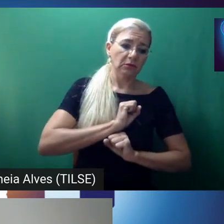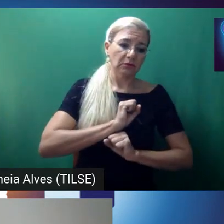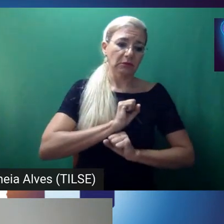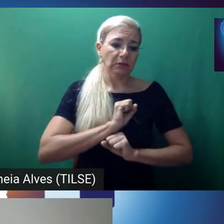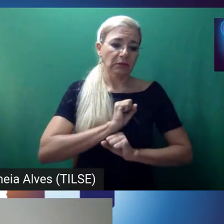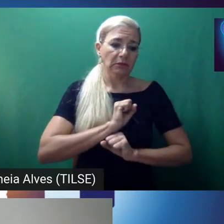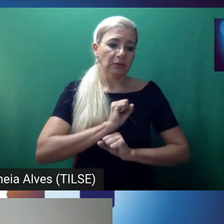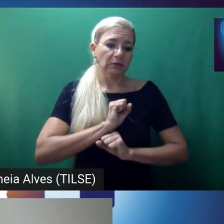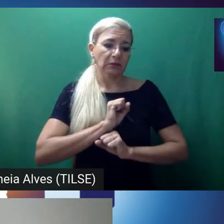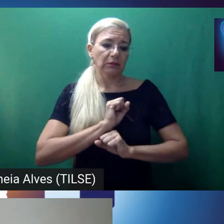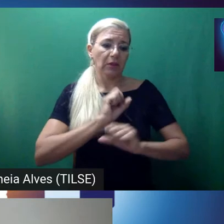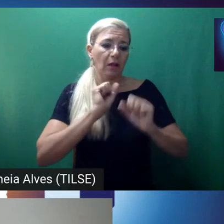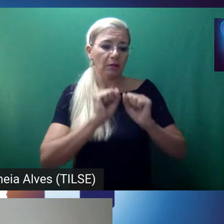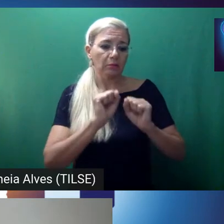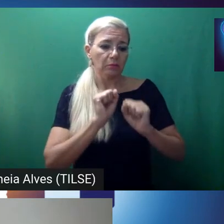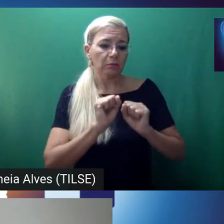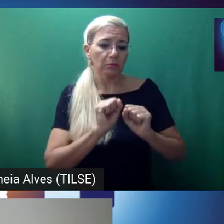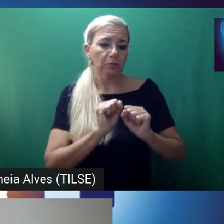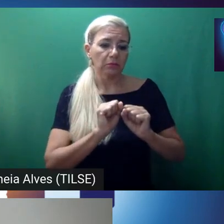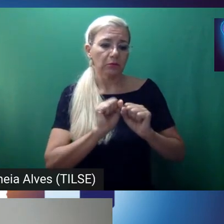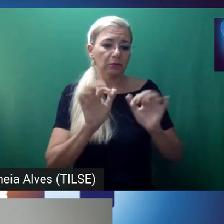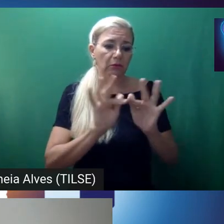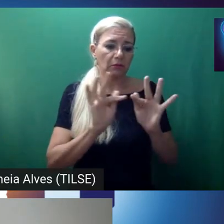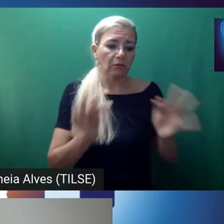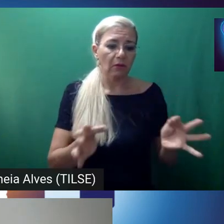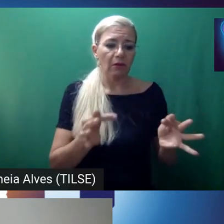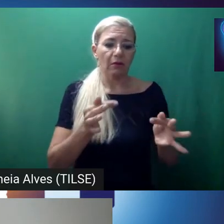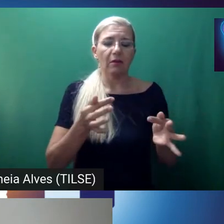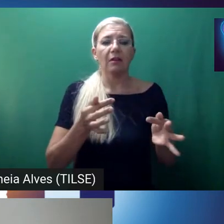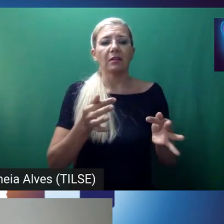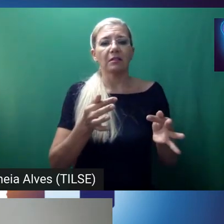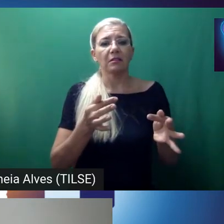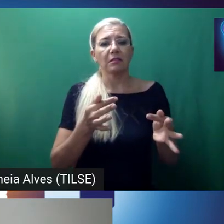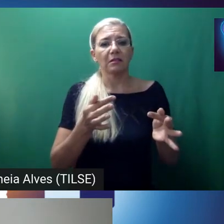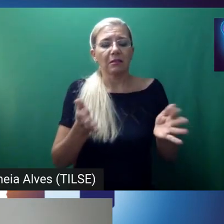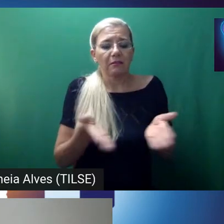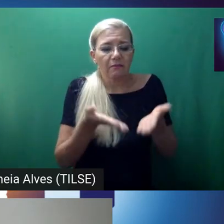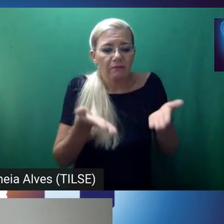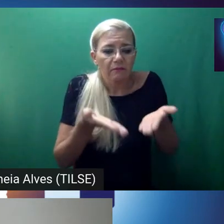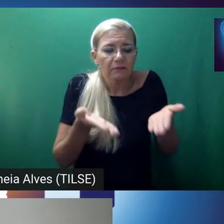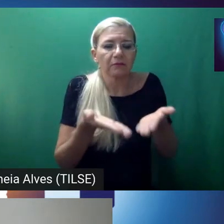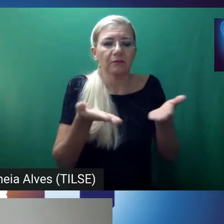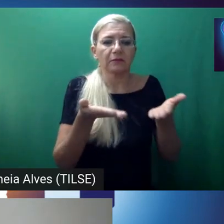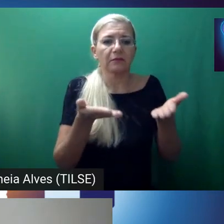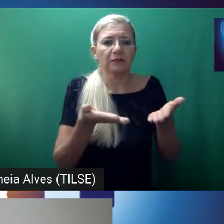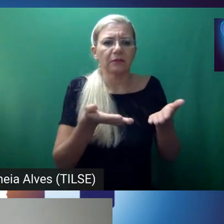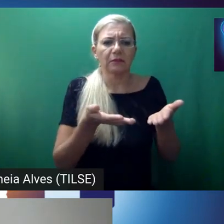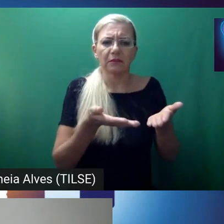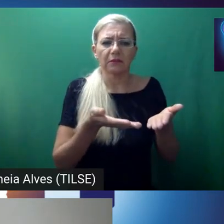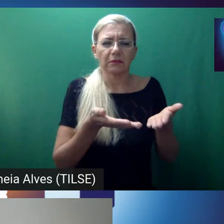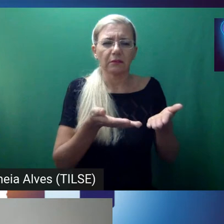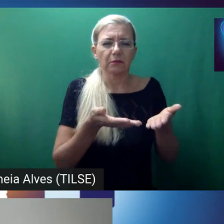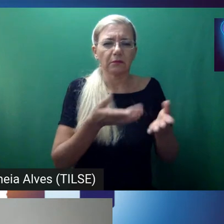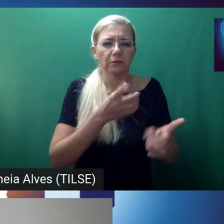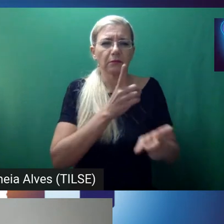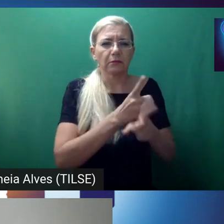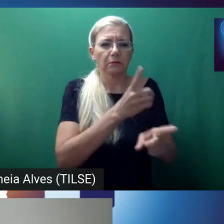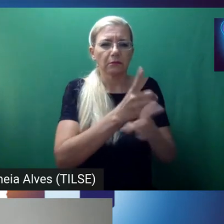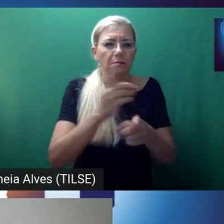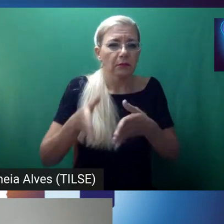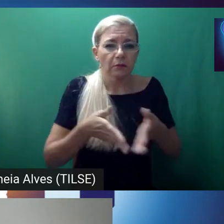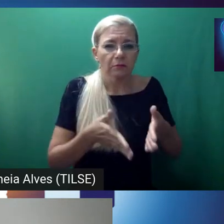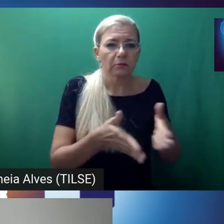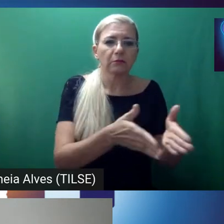the people who facilitate them getting there. And we need to kind of find a way, ways to make that more